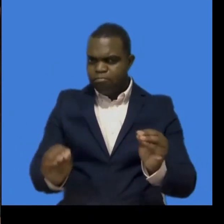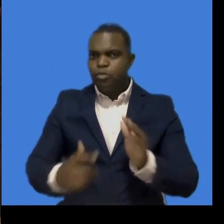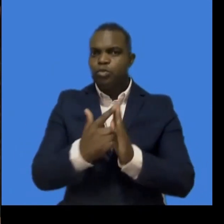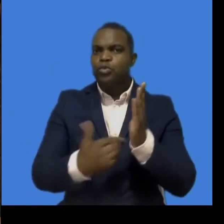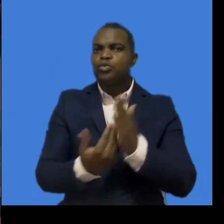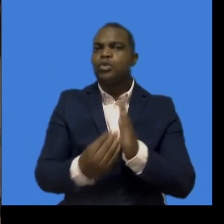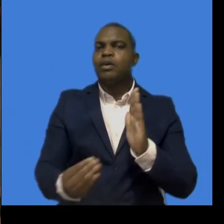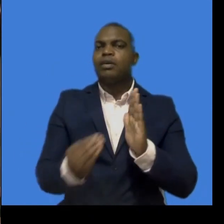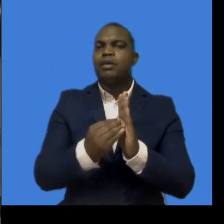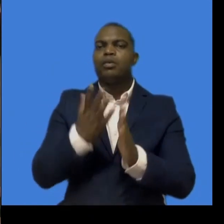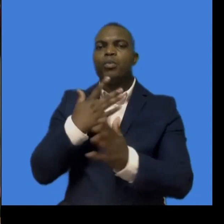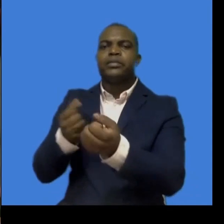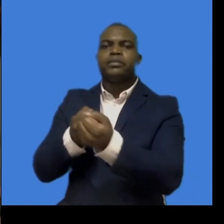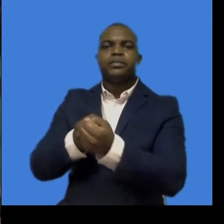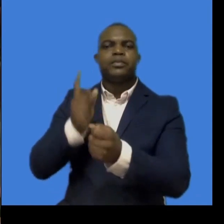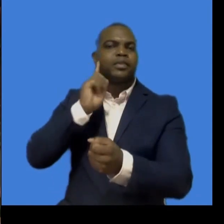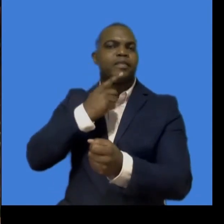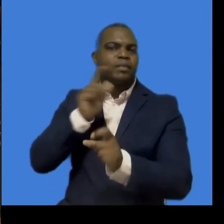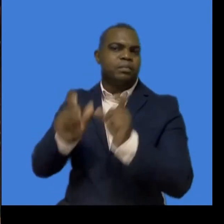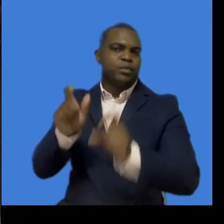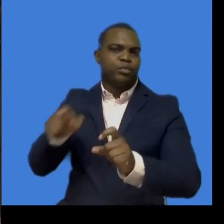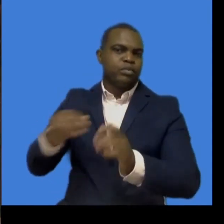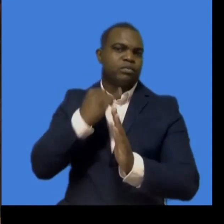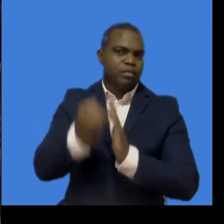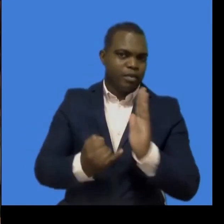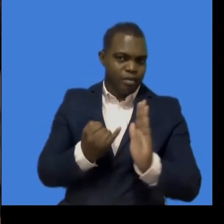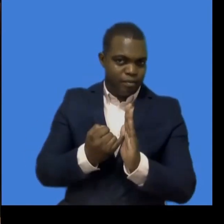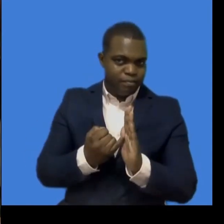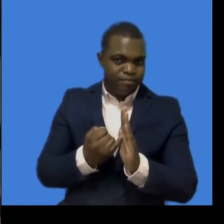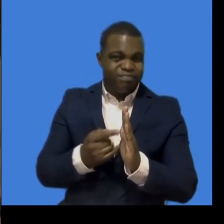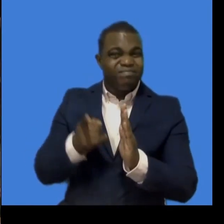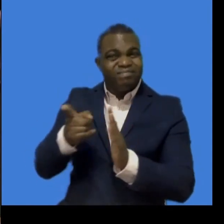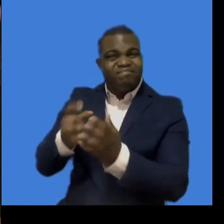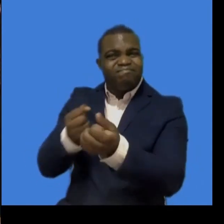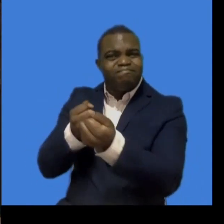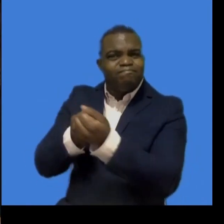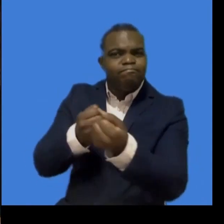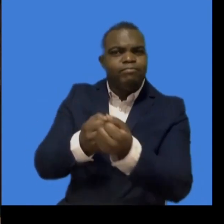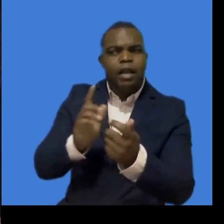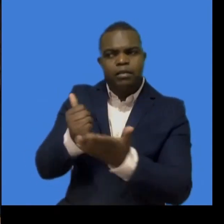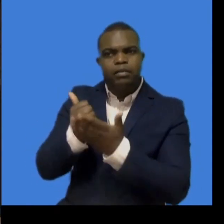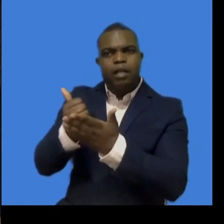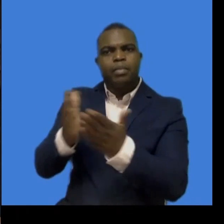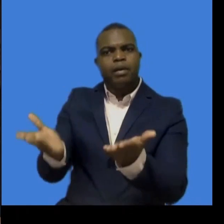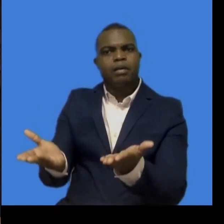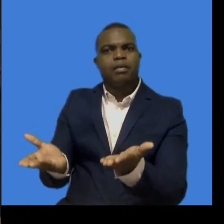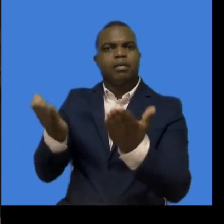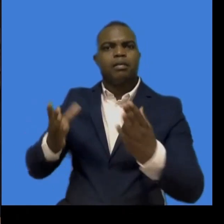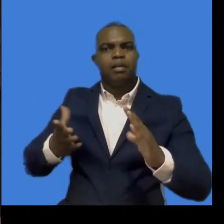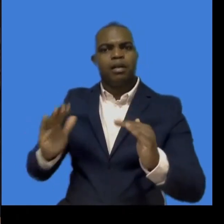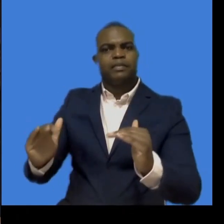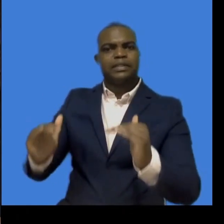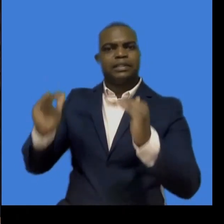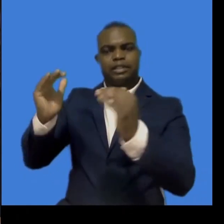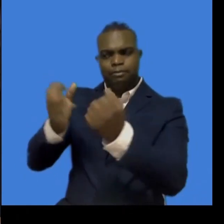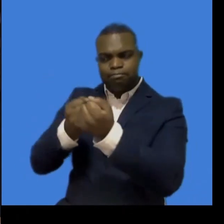role in assisting persons with visual impairments. Sri Lanka is committed to taking further measures to integrate